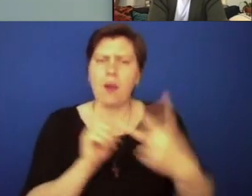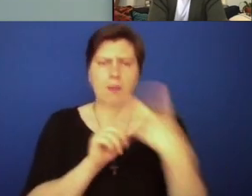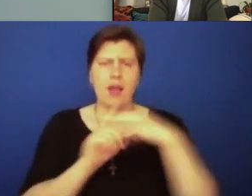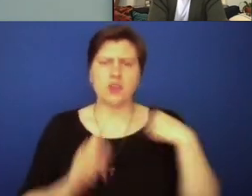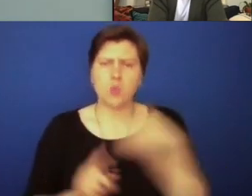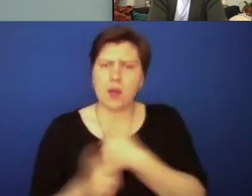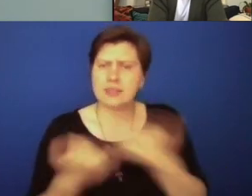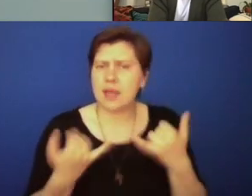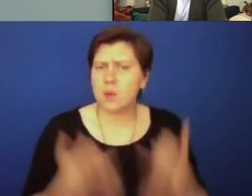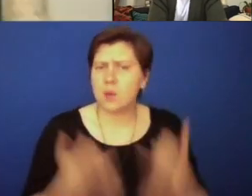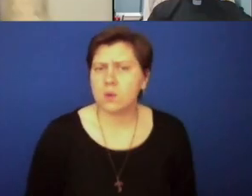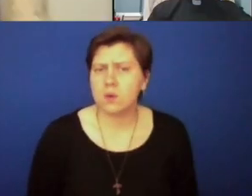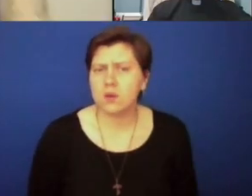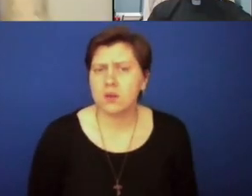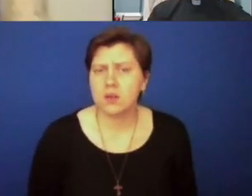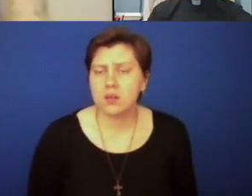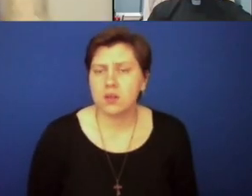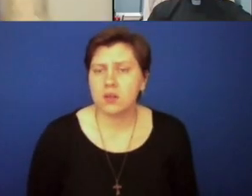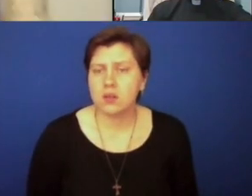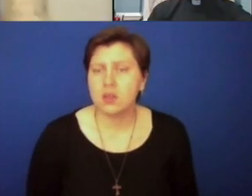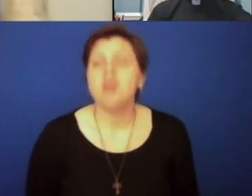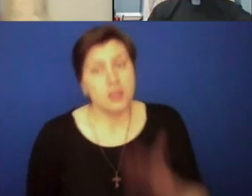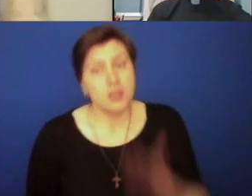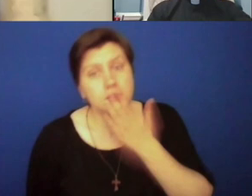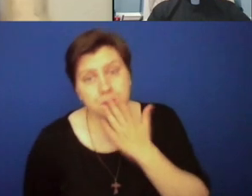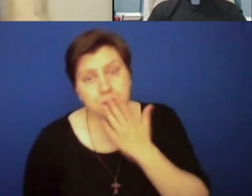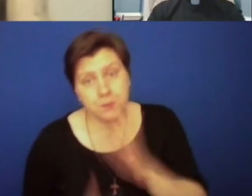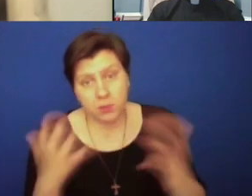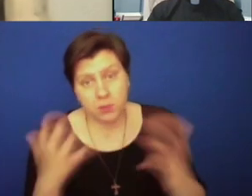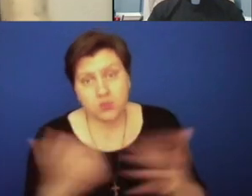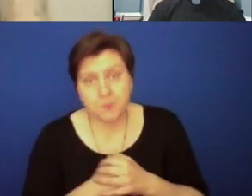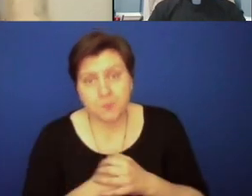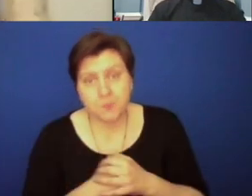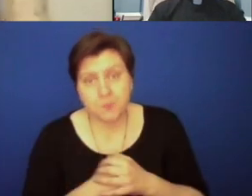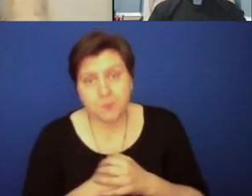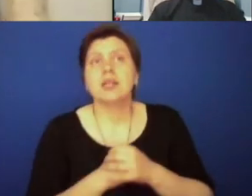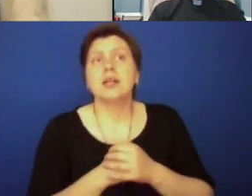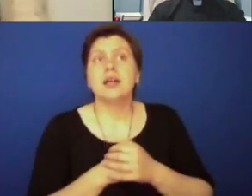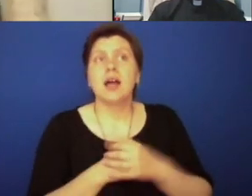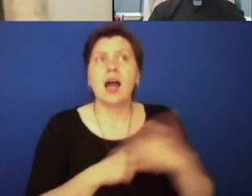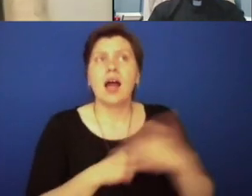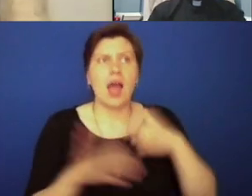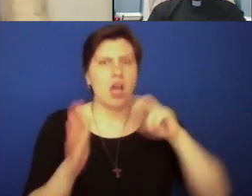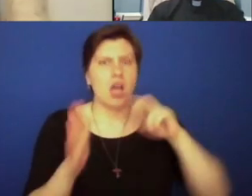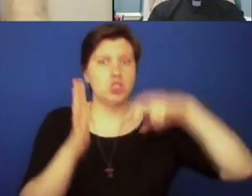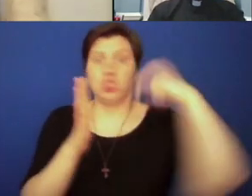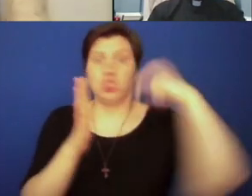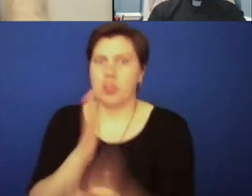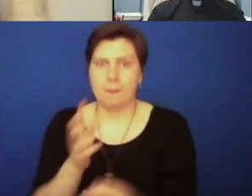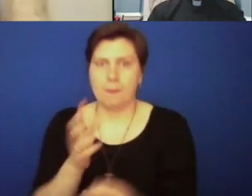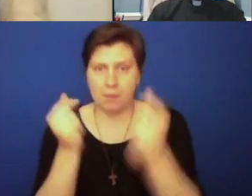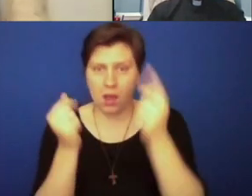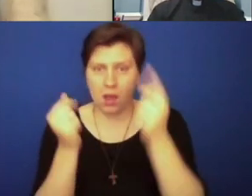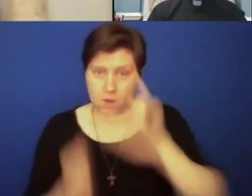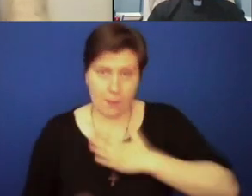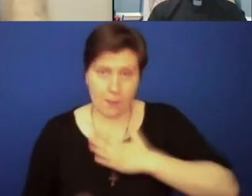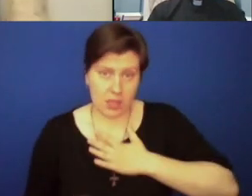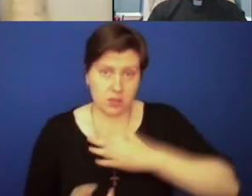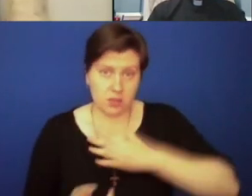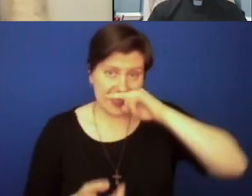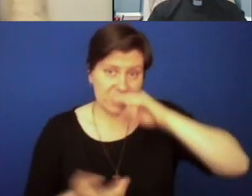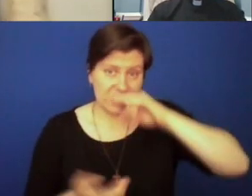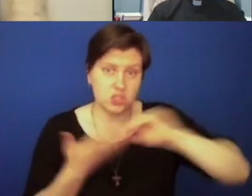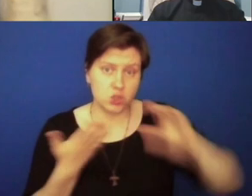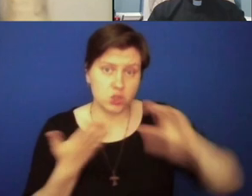moment as well? Absolutely. Thanks so much, Jonathan. So one of the things that I jumped right into and realized for my